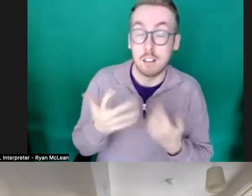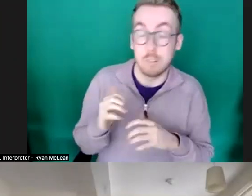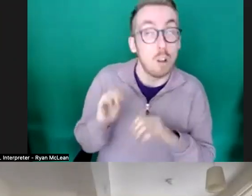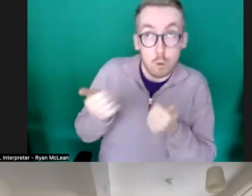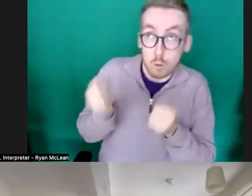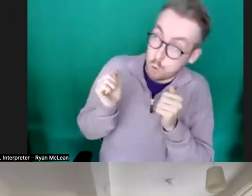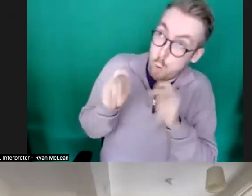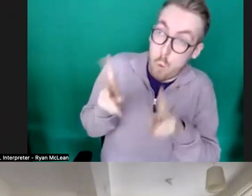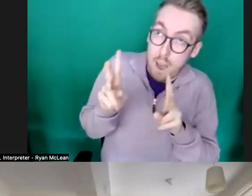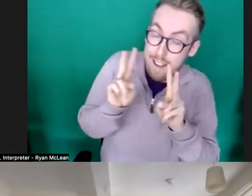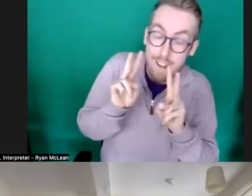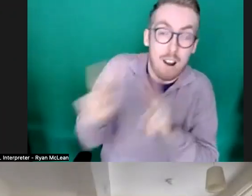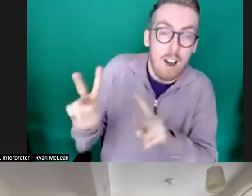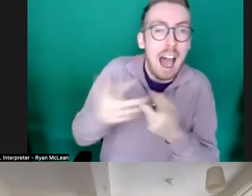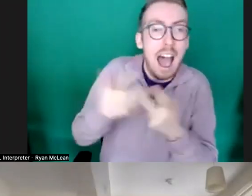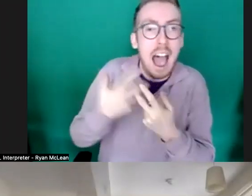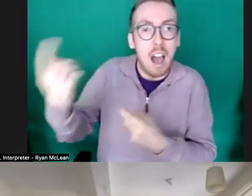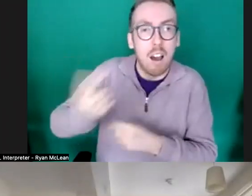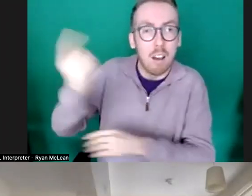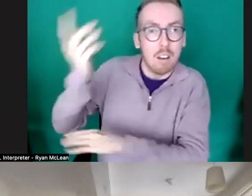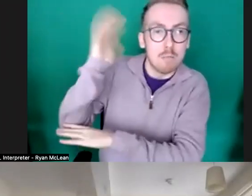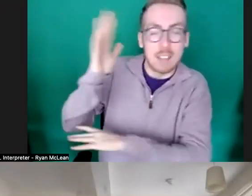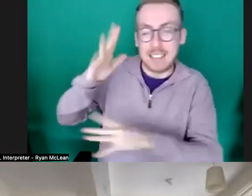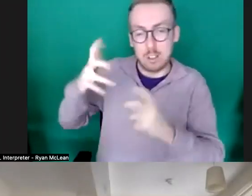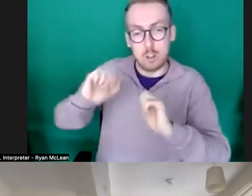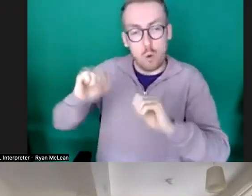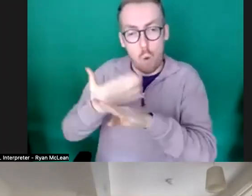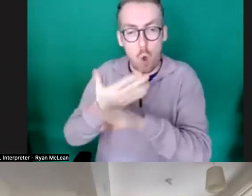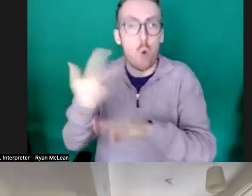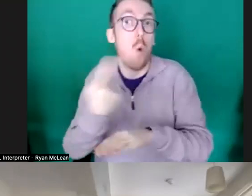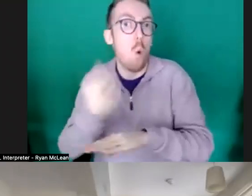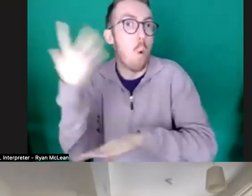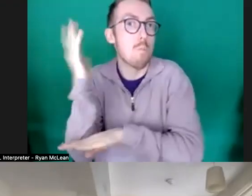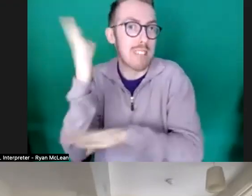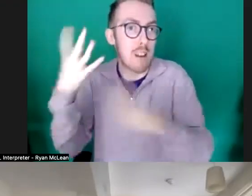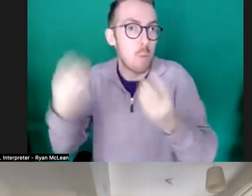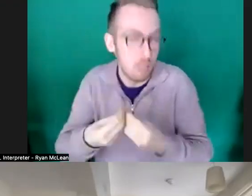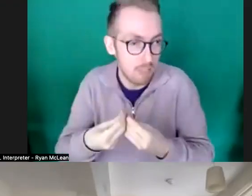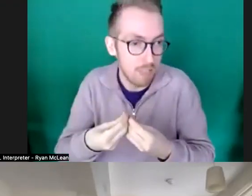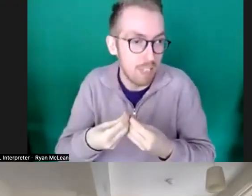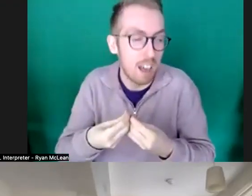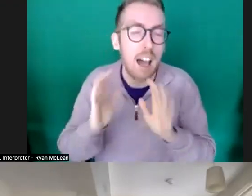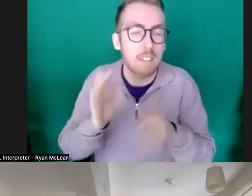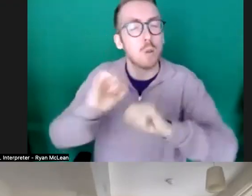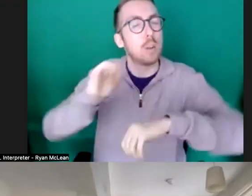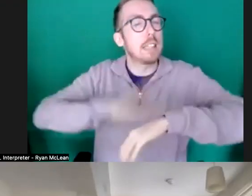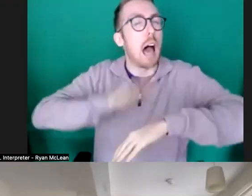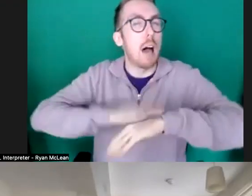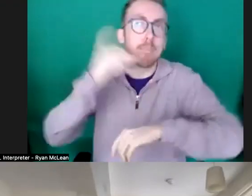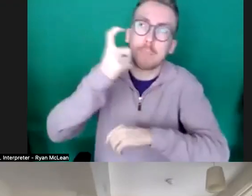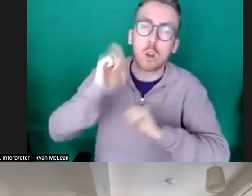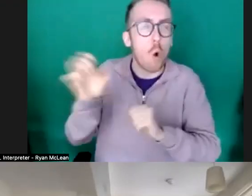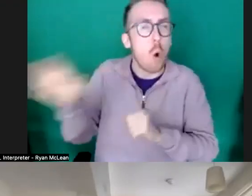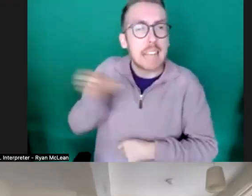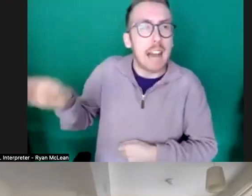of looking at how um you present your work and who you present it with you know having a bit of time to think about your casting